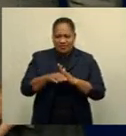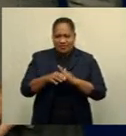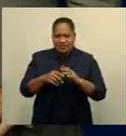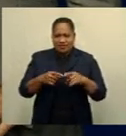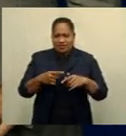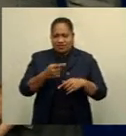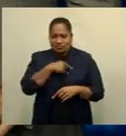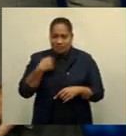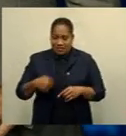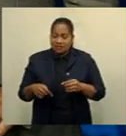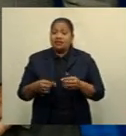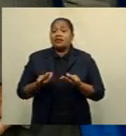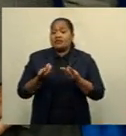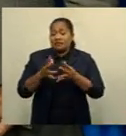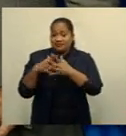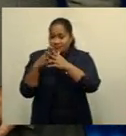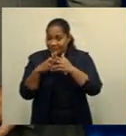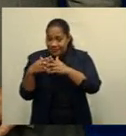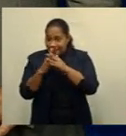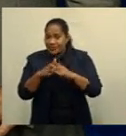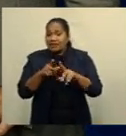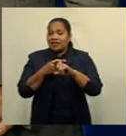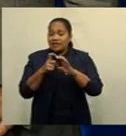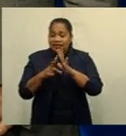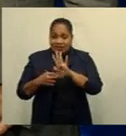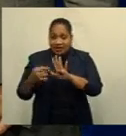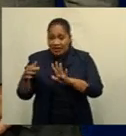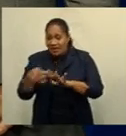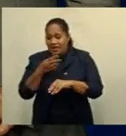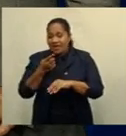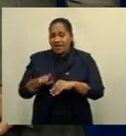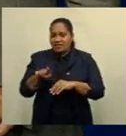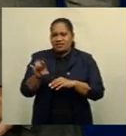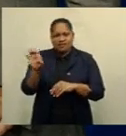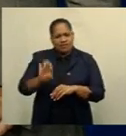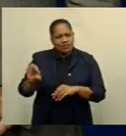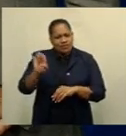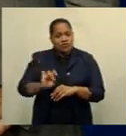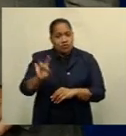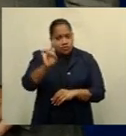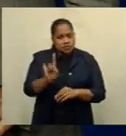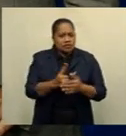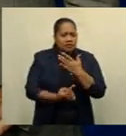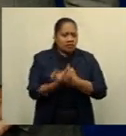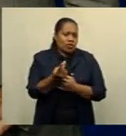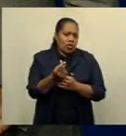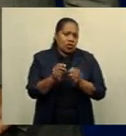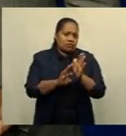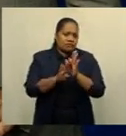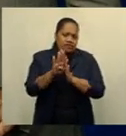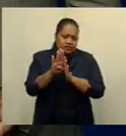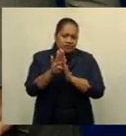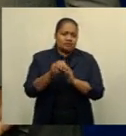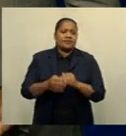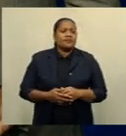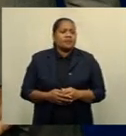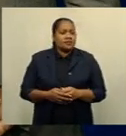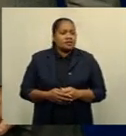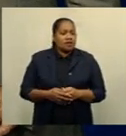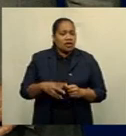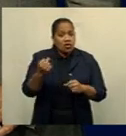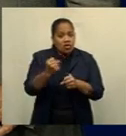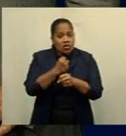and also against the Kina and Euro. Commodities today saw crude oil rise again to end at $75.07 a barrel.